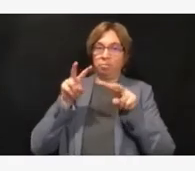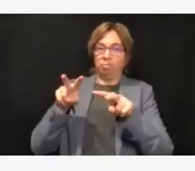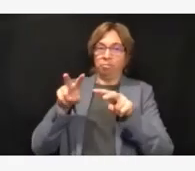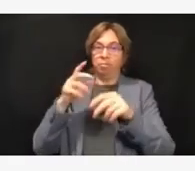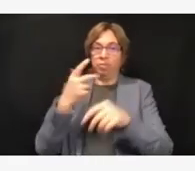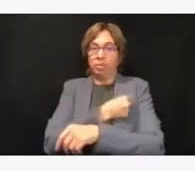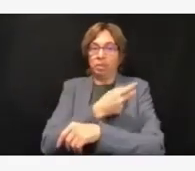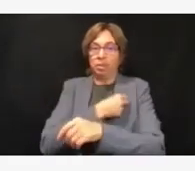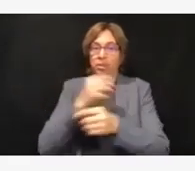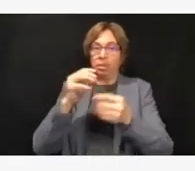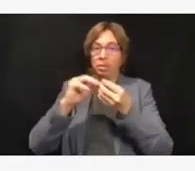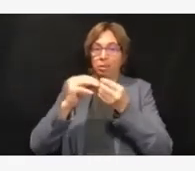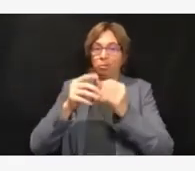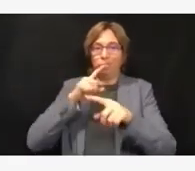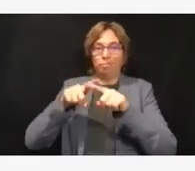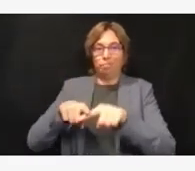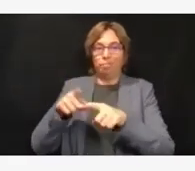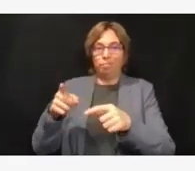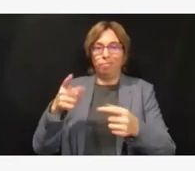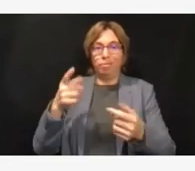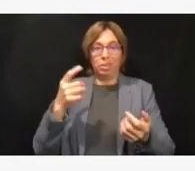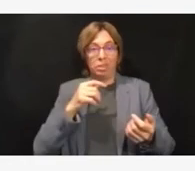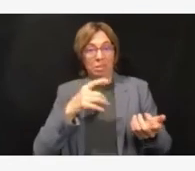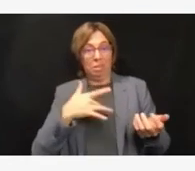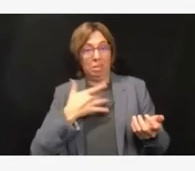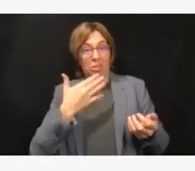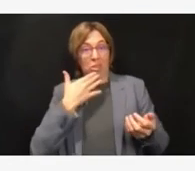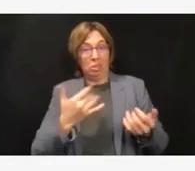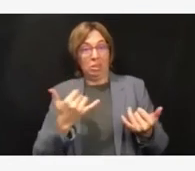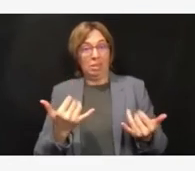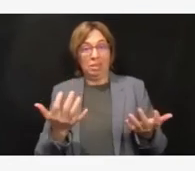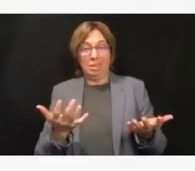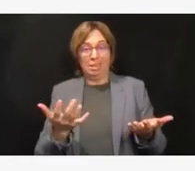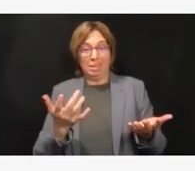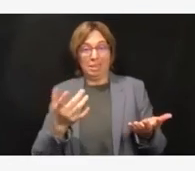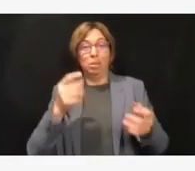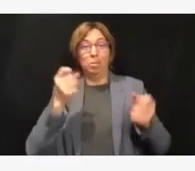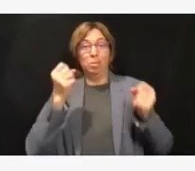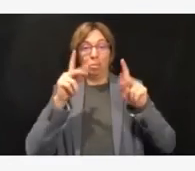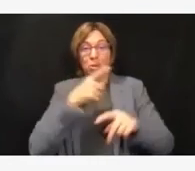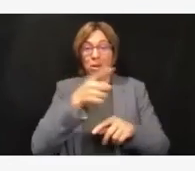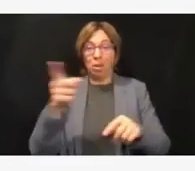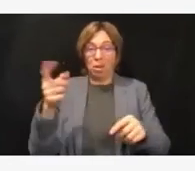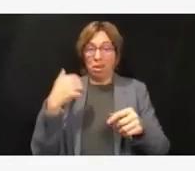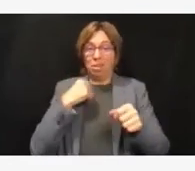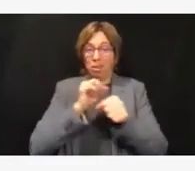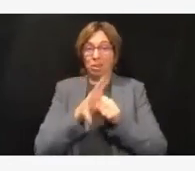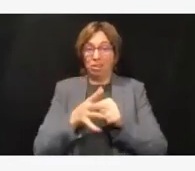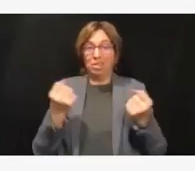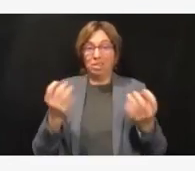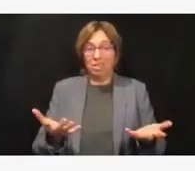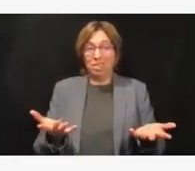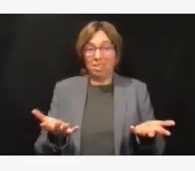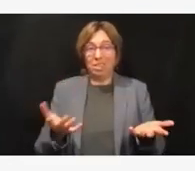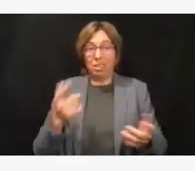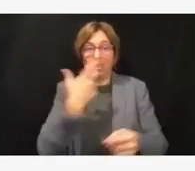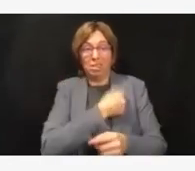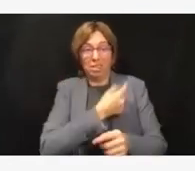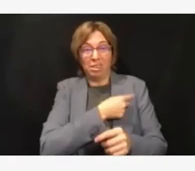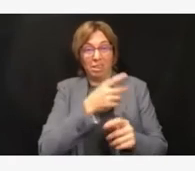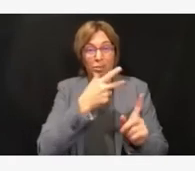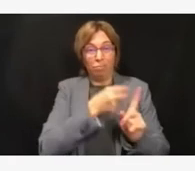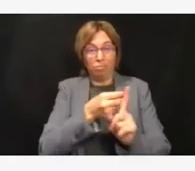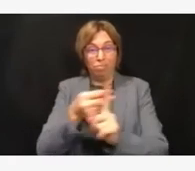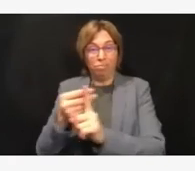we had had a significant number of our population vaccinated before the Delta variant arrived, we probably wouldn't have seen the degree of